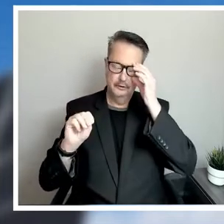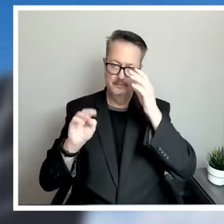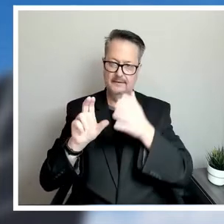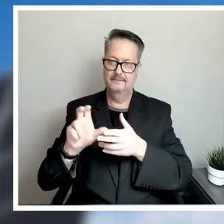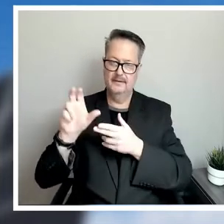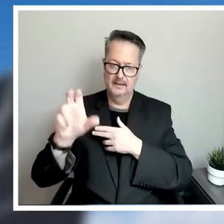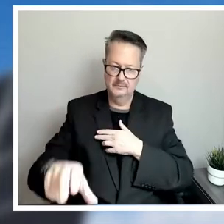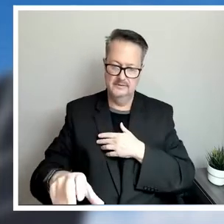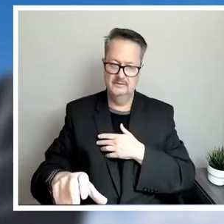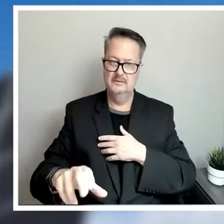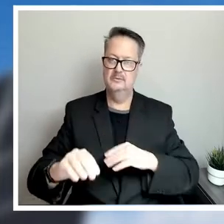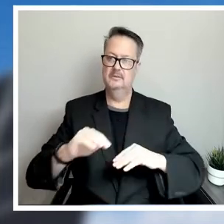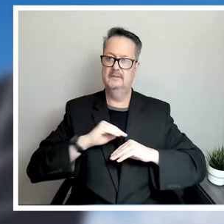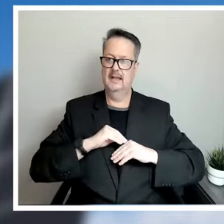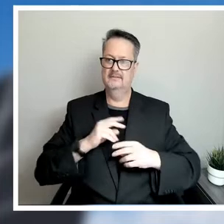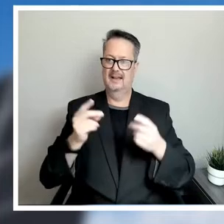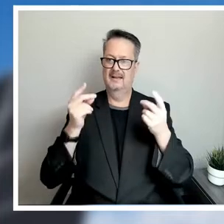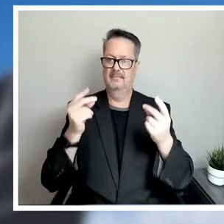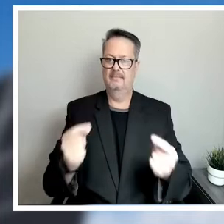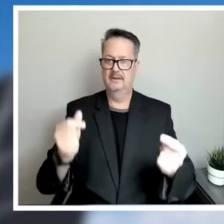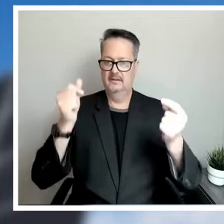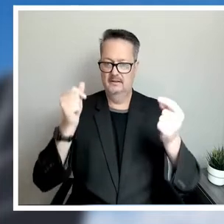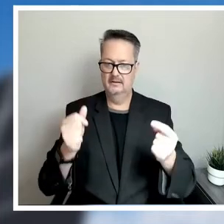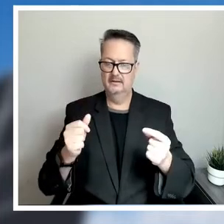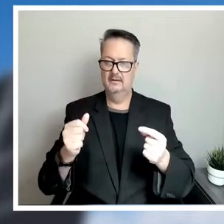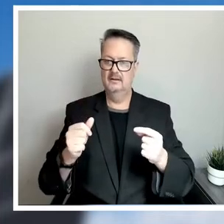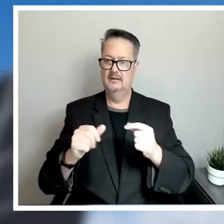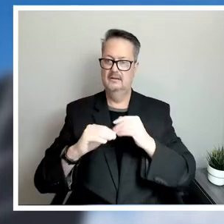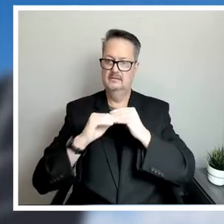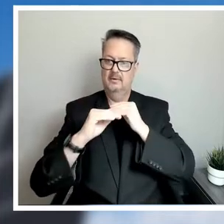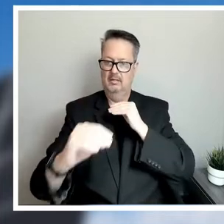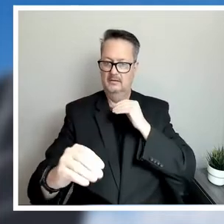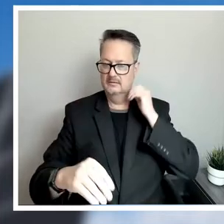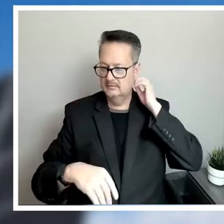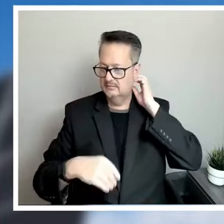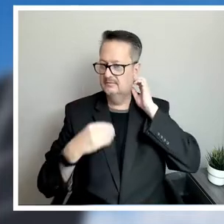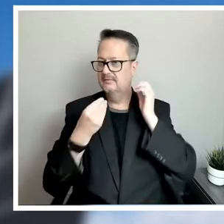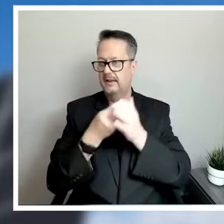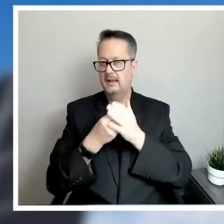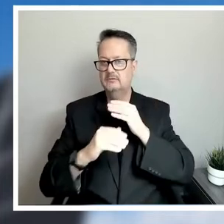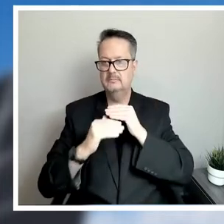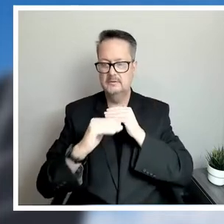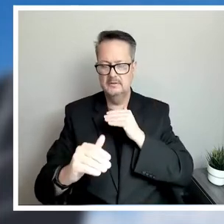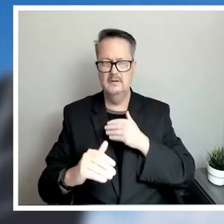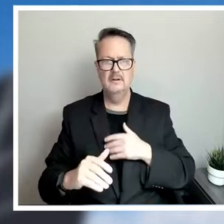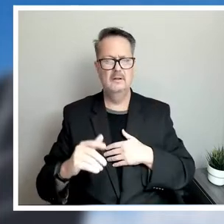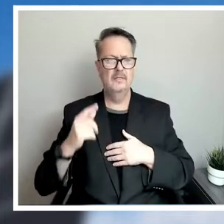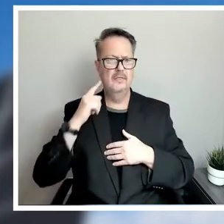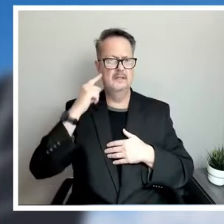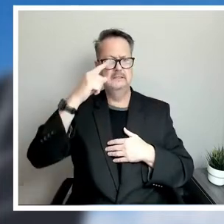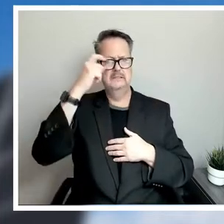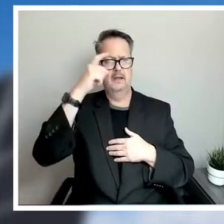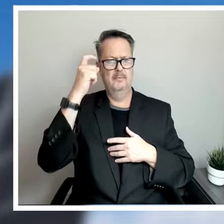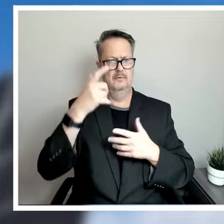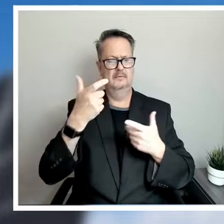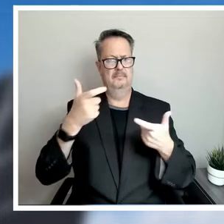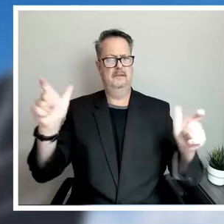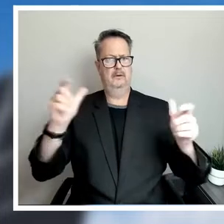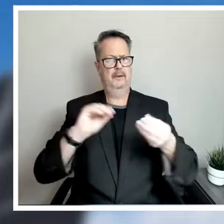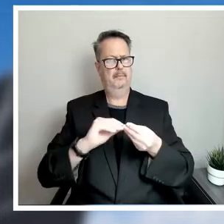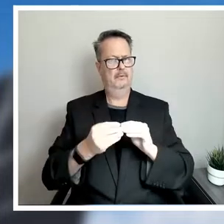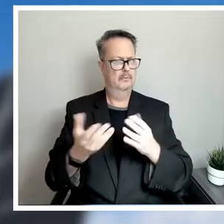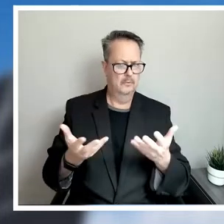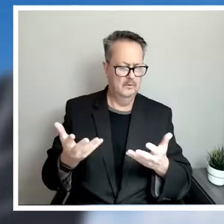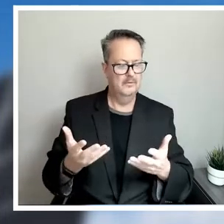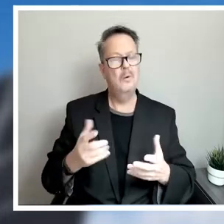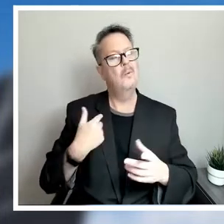So we get a lot of questions, hey, what's different about this approach from the approach, you know, in the summer where we heard a bigger number? Well, that's really the change. We're focusing on some